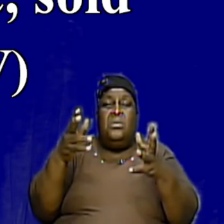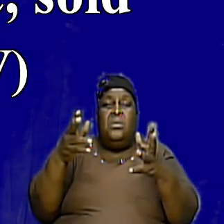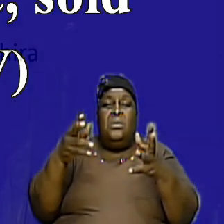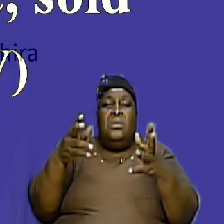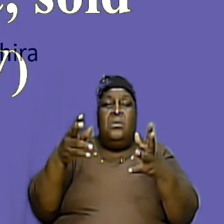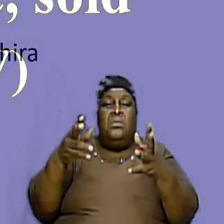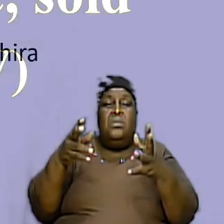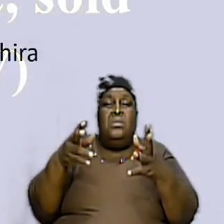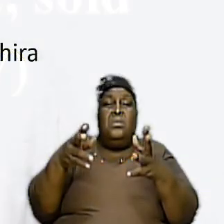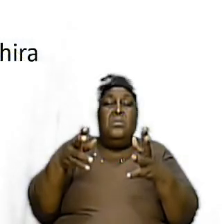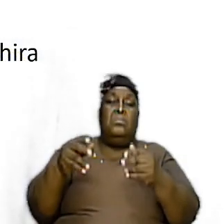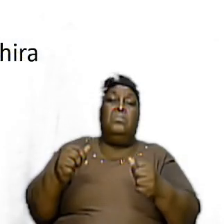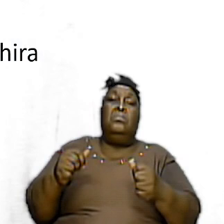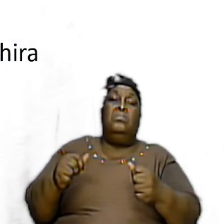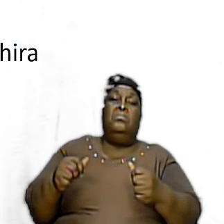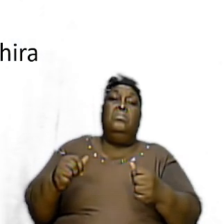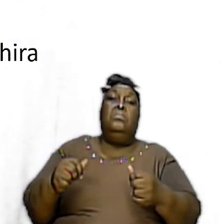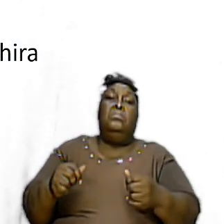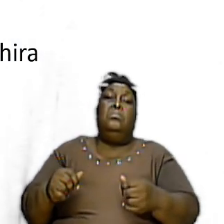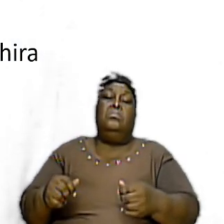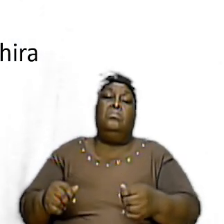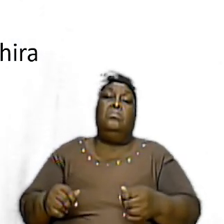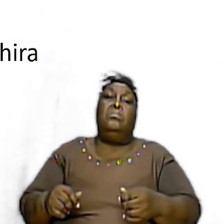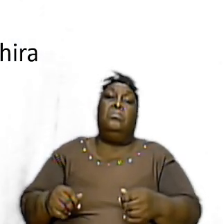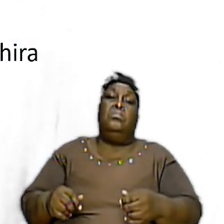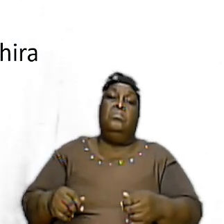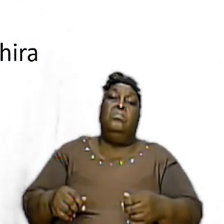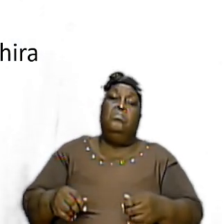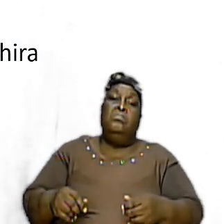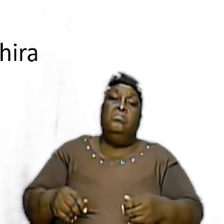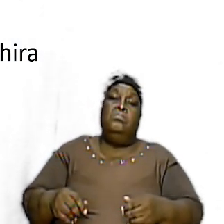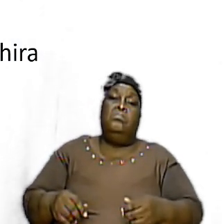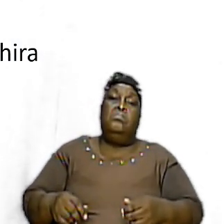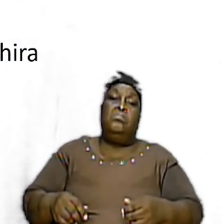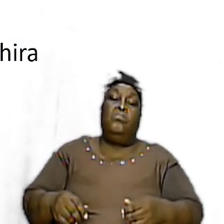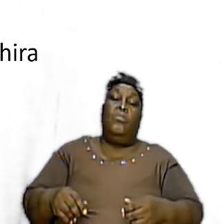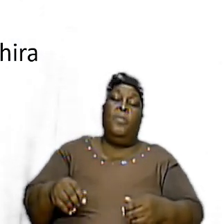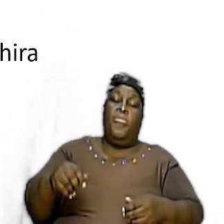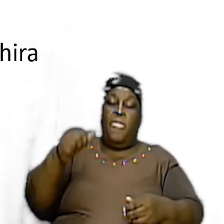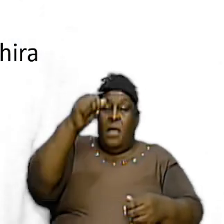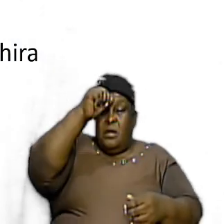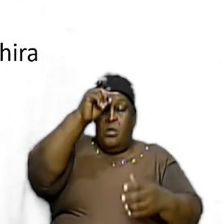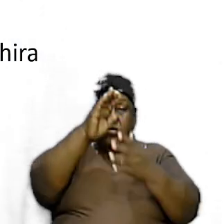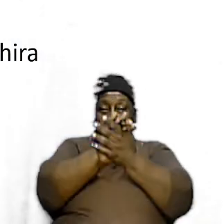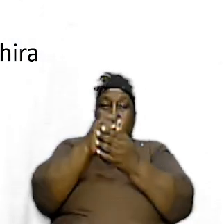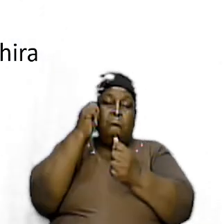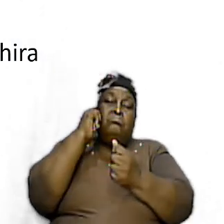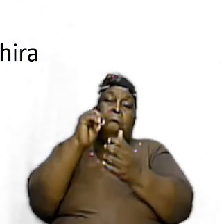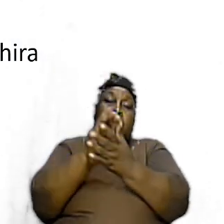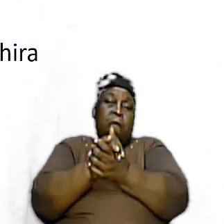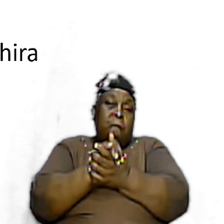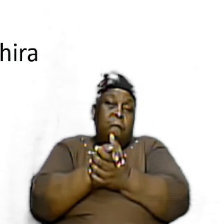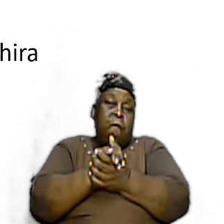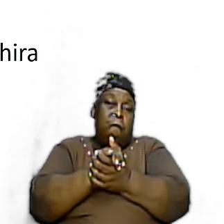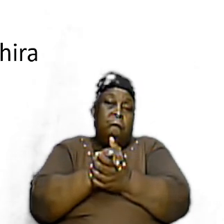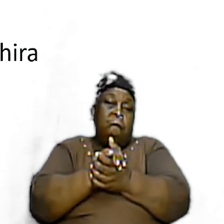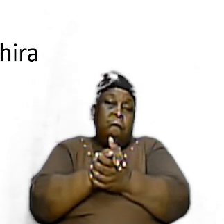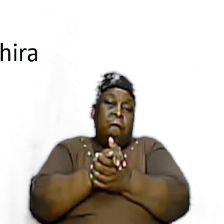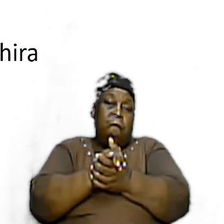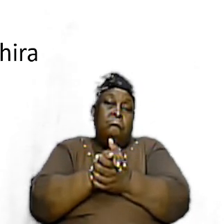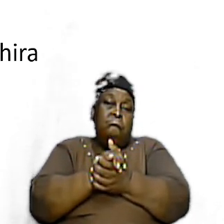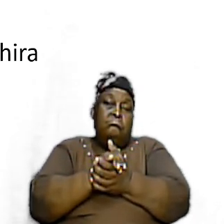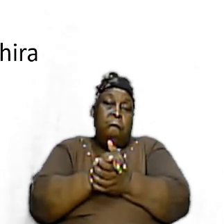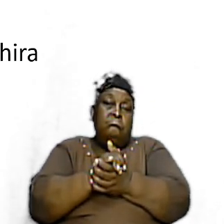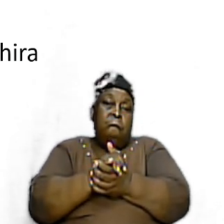slide itself and let me give us a quick explanation but Ananias and Sapphira did something when they did it they were being deceptive